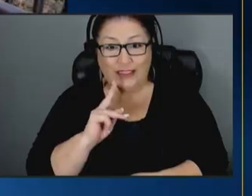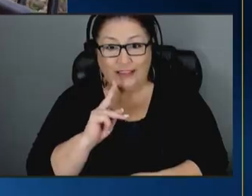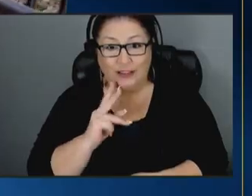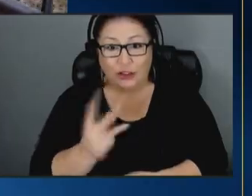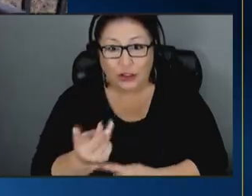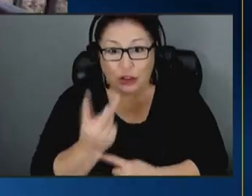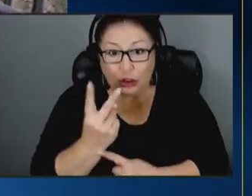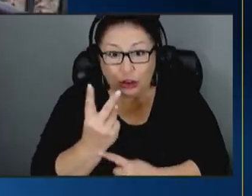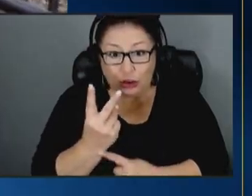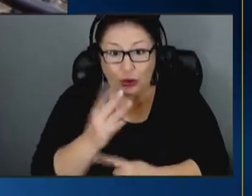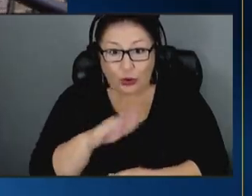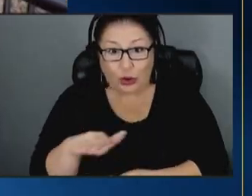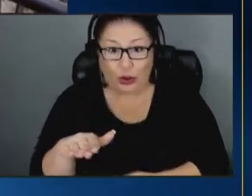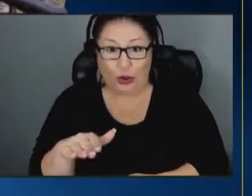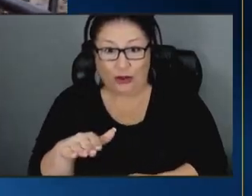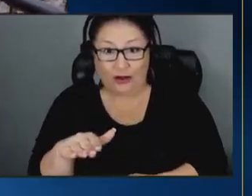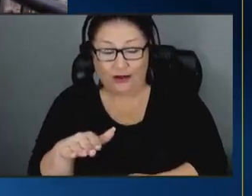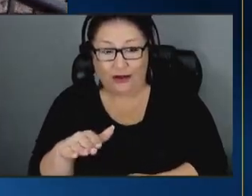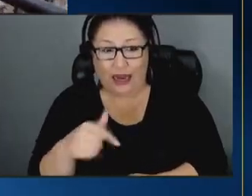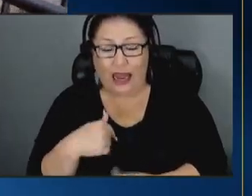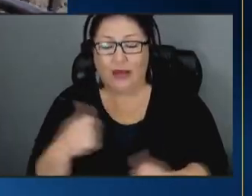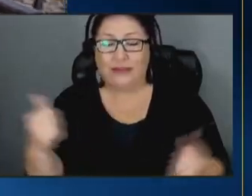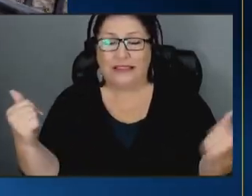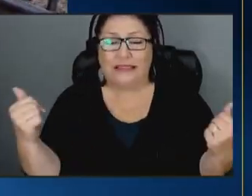i was scared